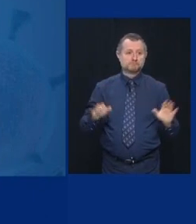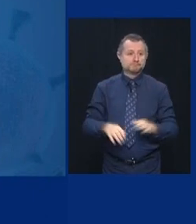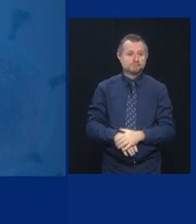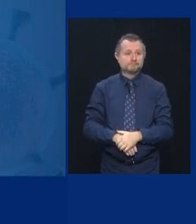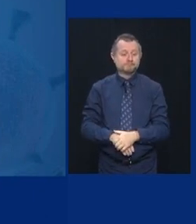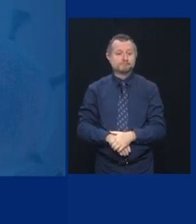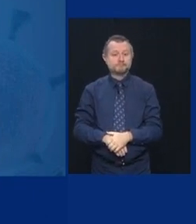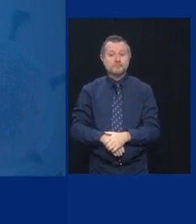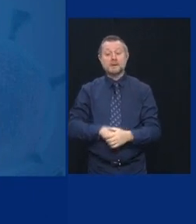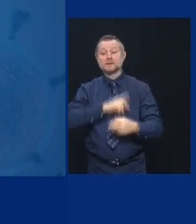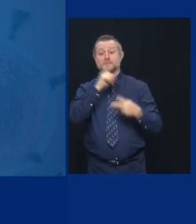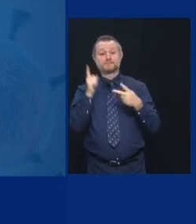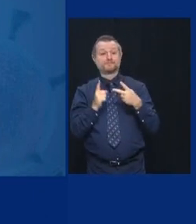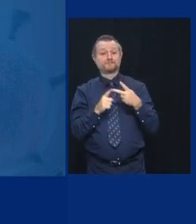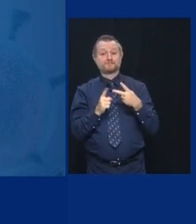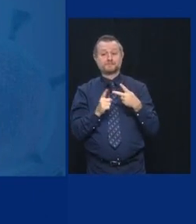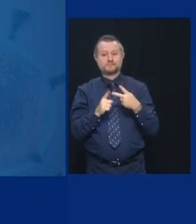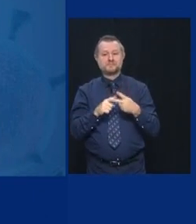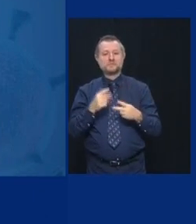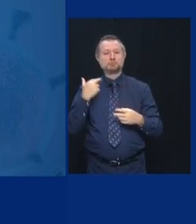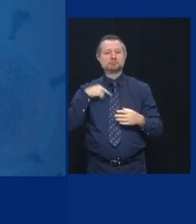Religious gatherings.